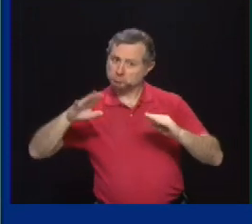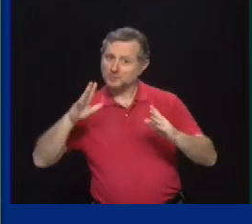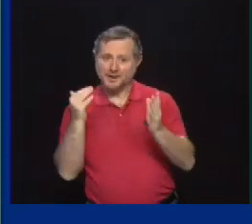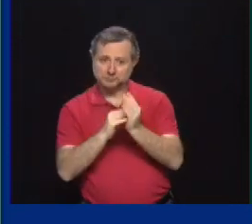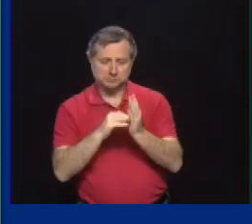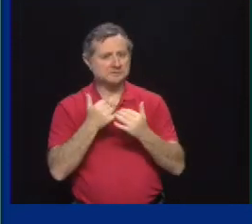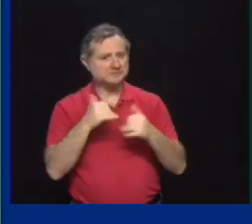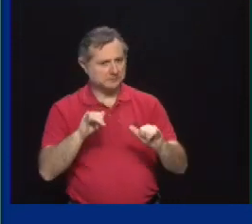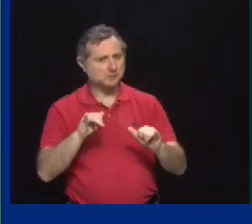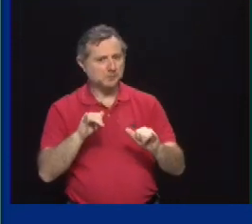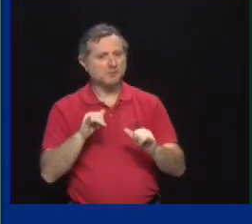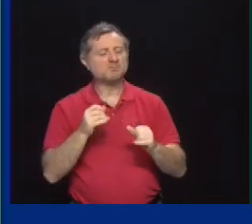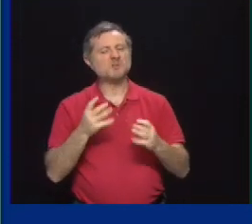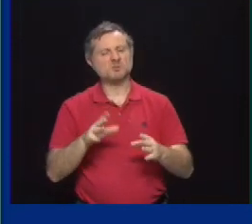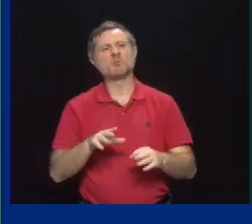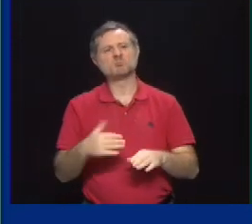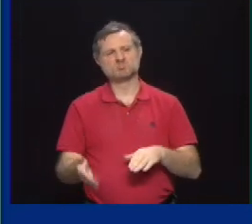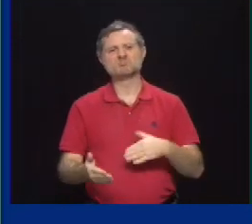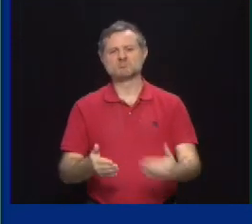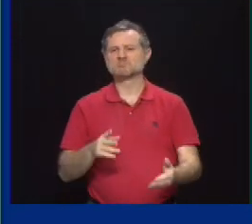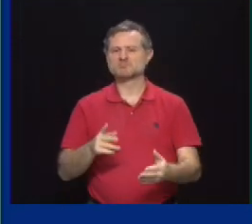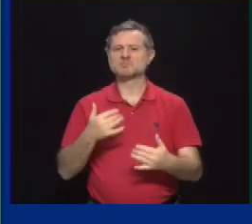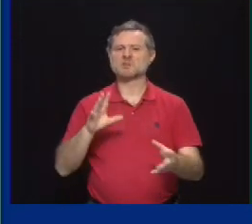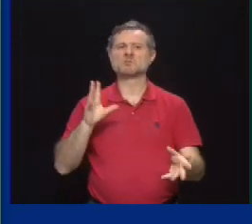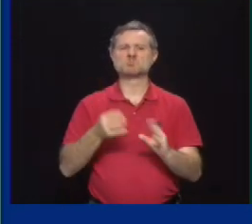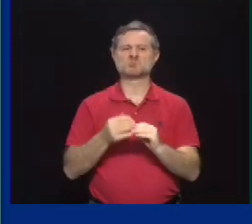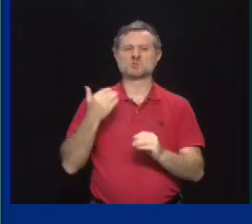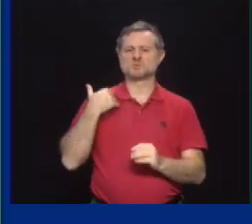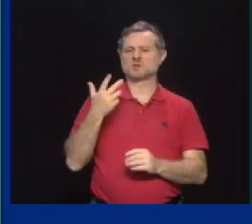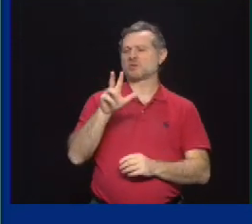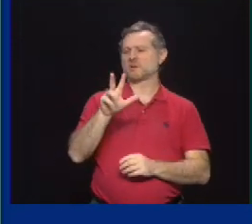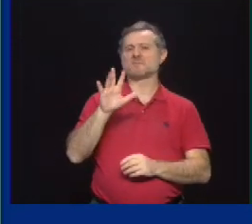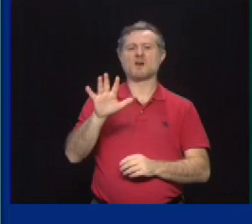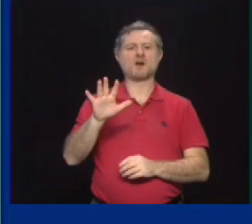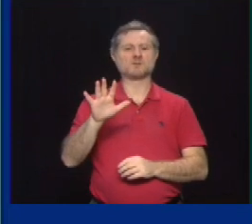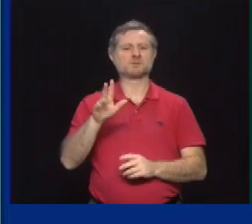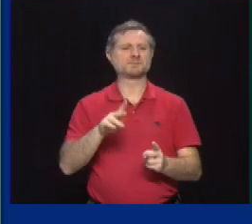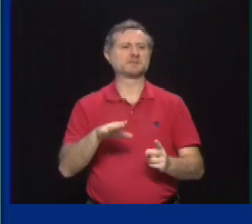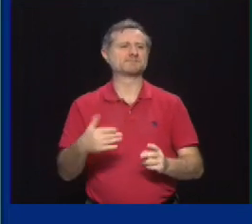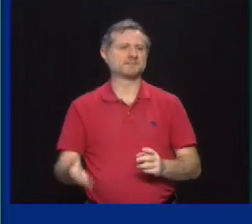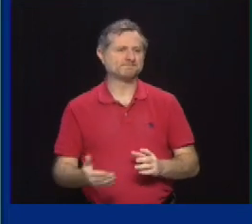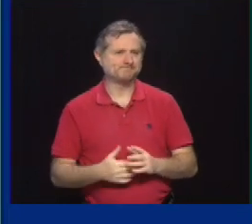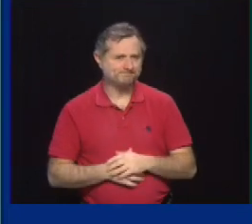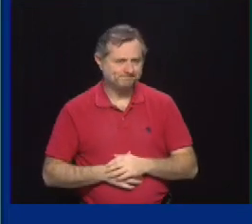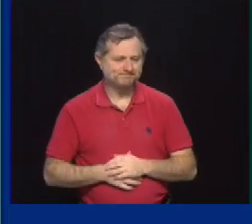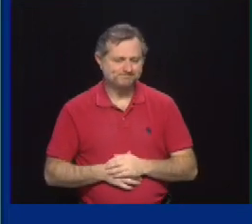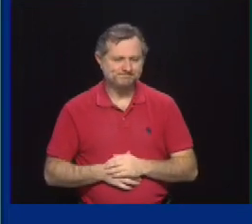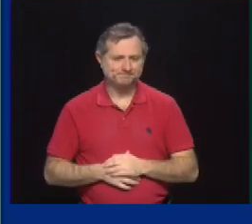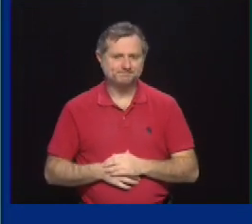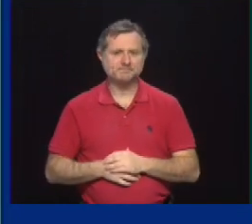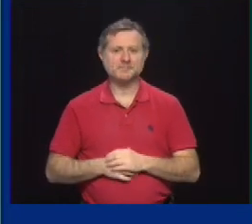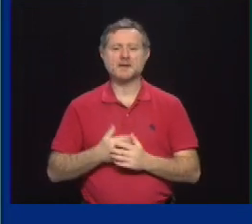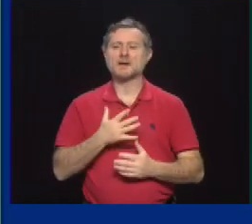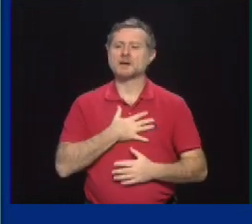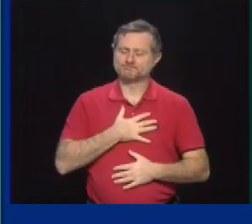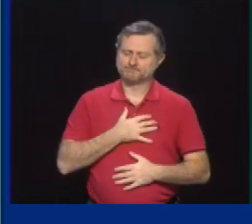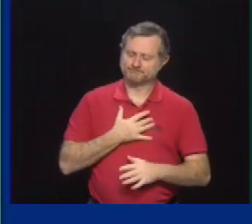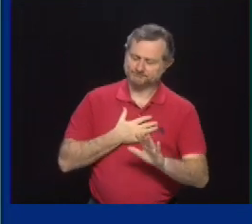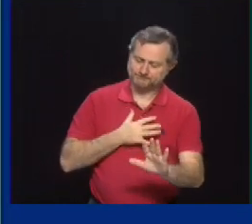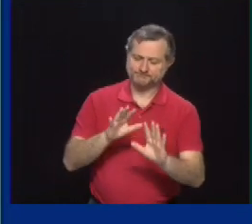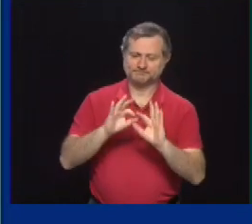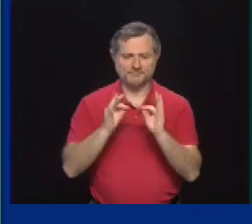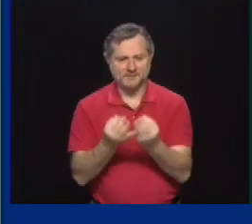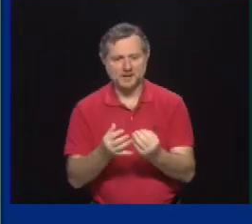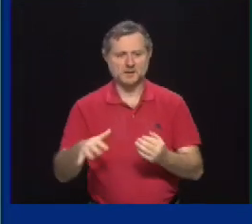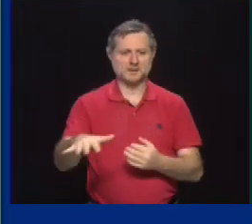lost over the last day. And I want to extend our sympathies to their families. And it's, you know, I actually lost two relatives